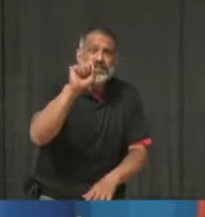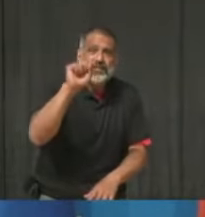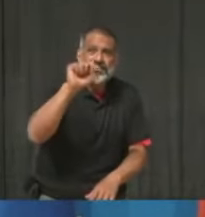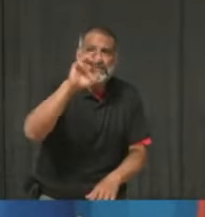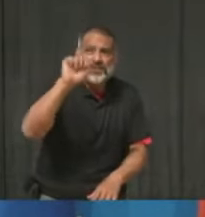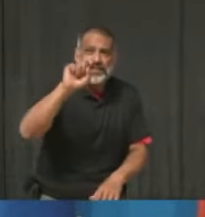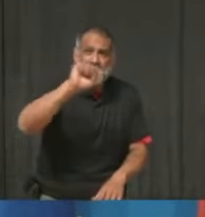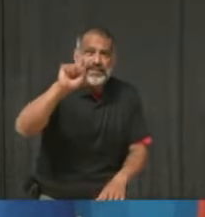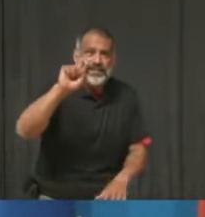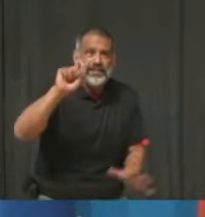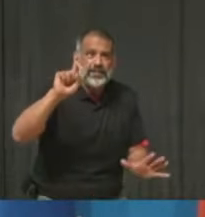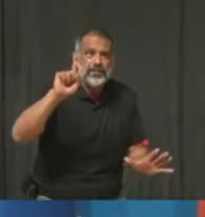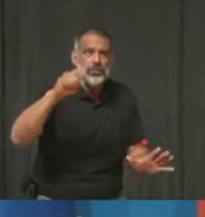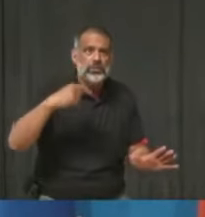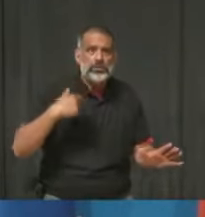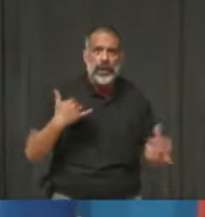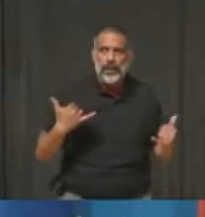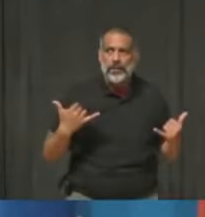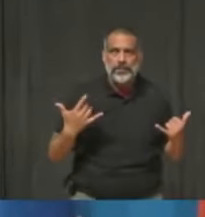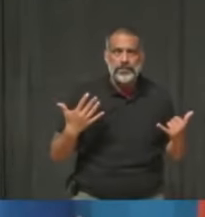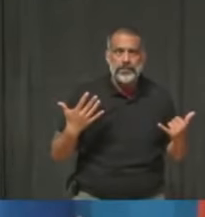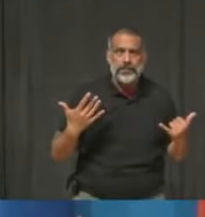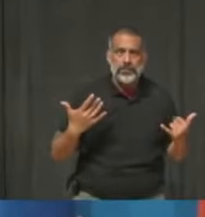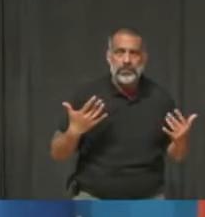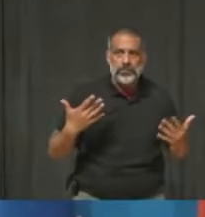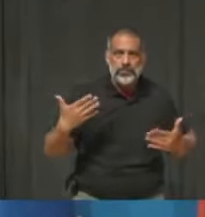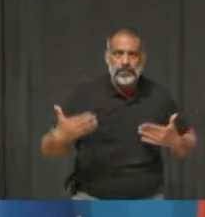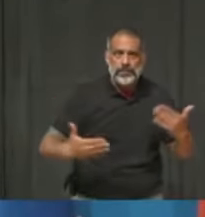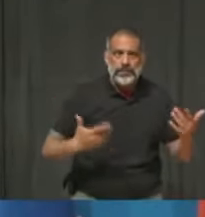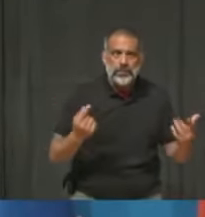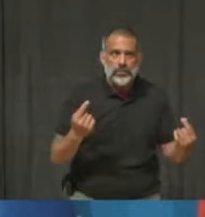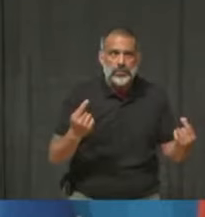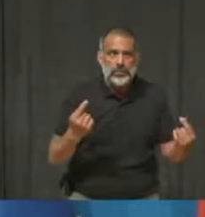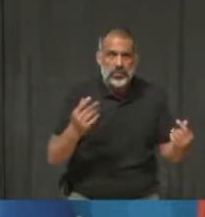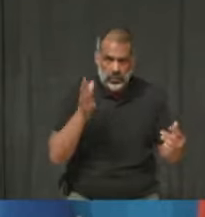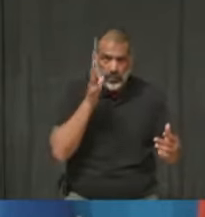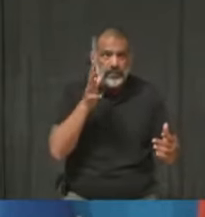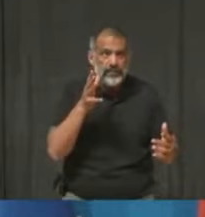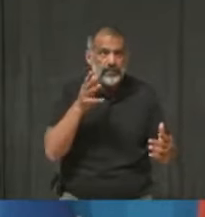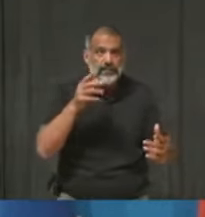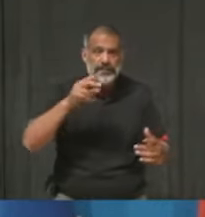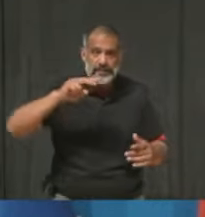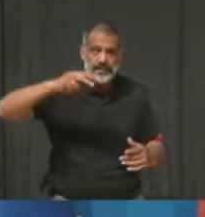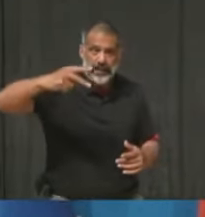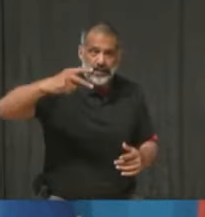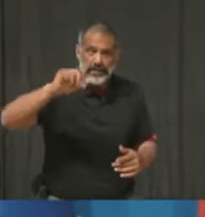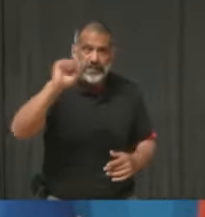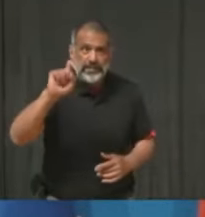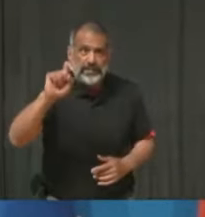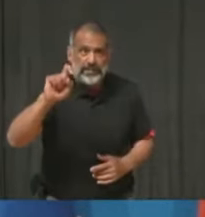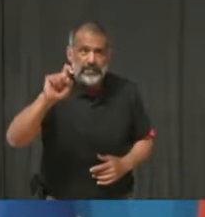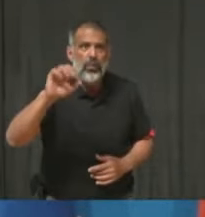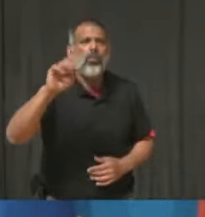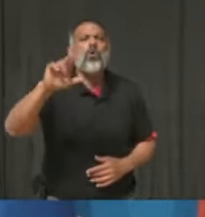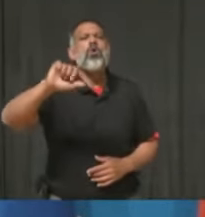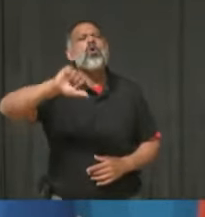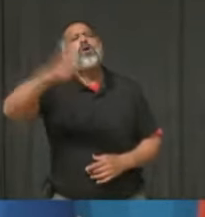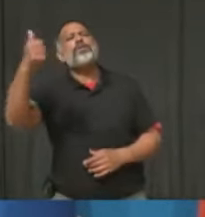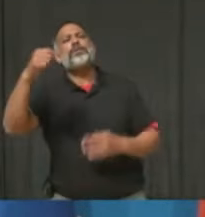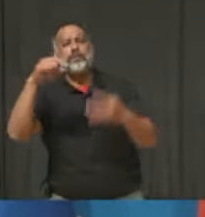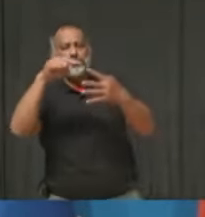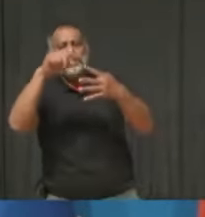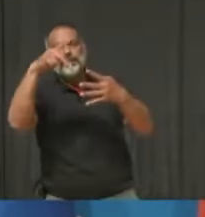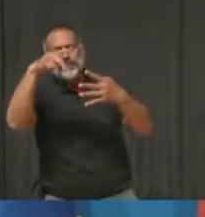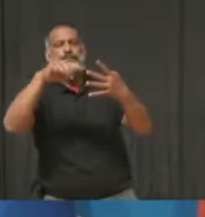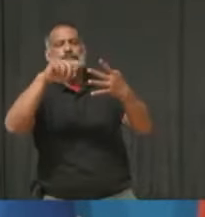in the blue. Are you going to give them two doses, mix, or what would be the situation? You